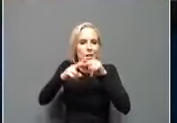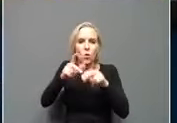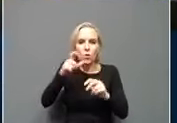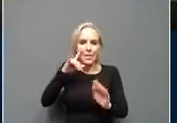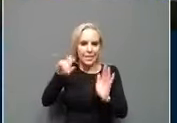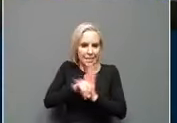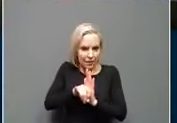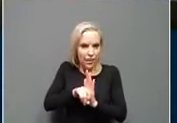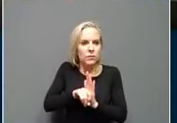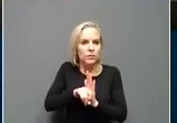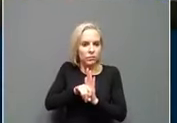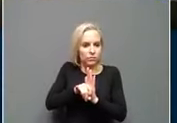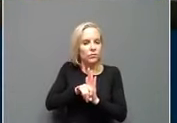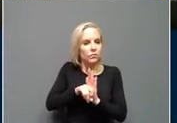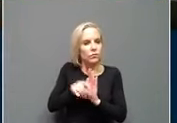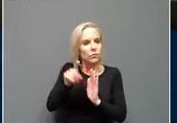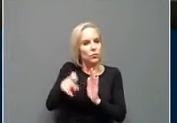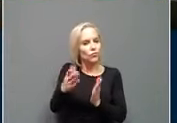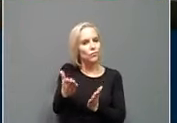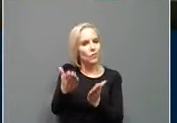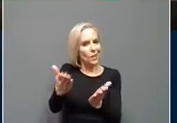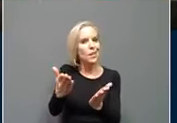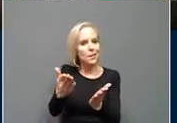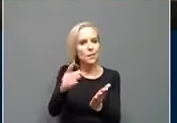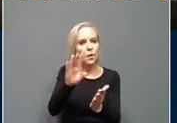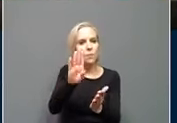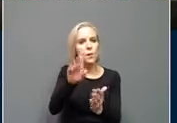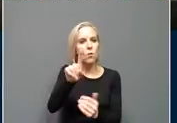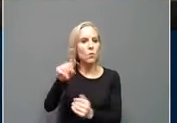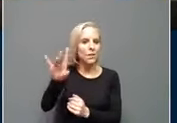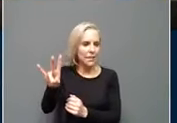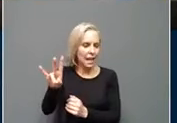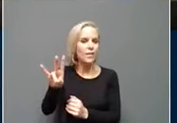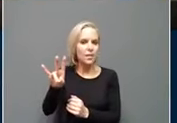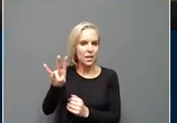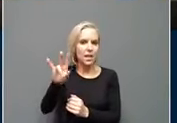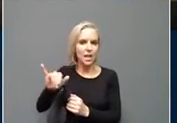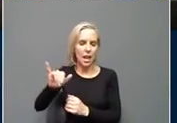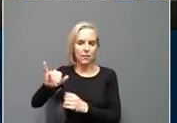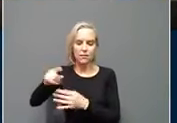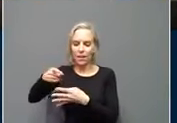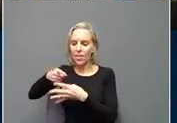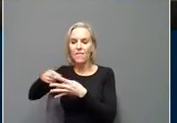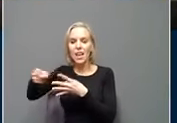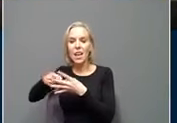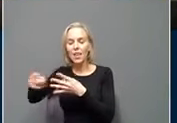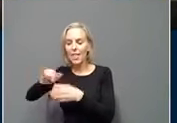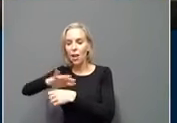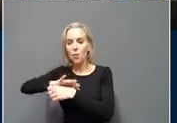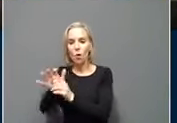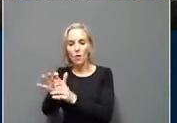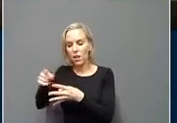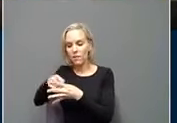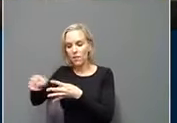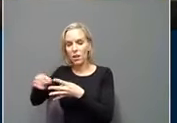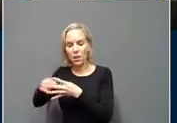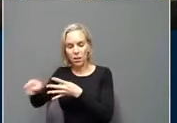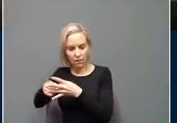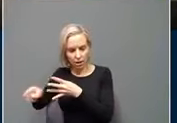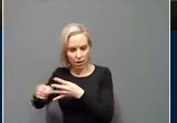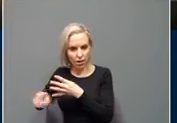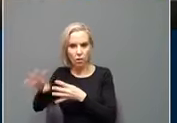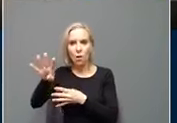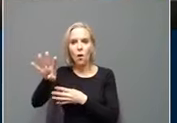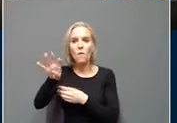should suggest to you the B117 is now the dominant variant in Kentucky with 441 of those